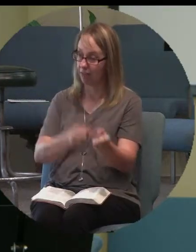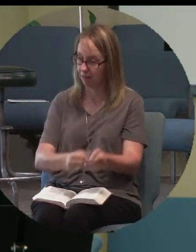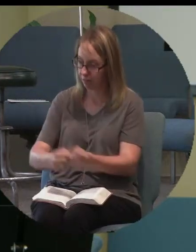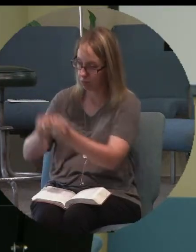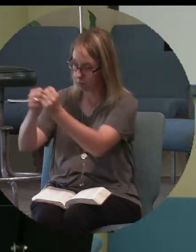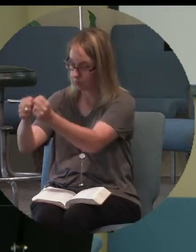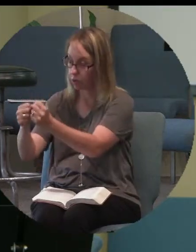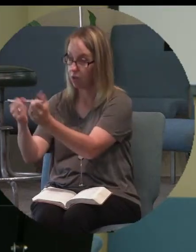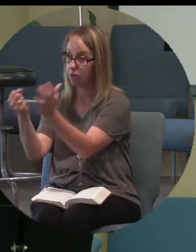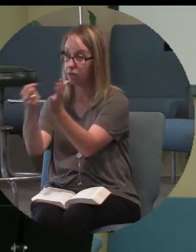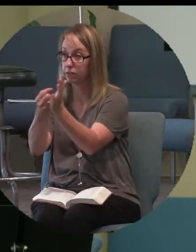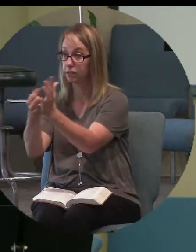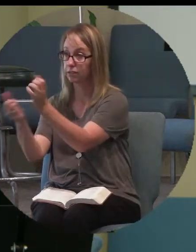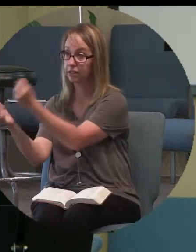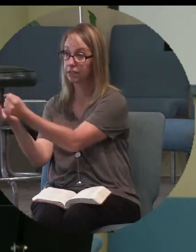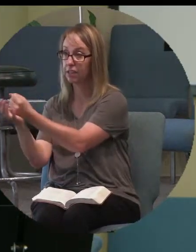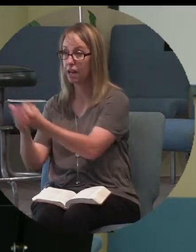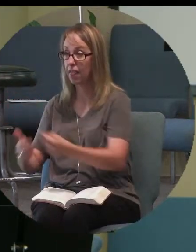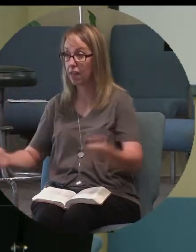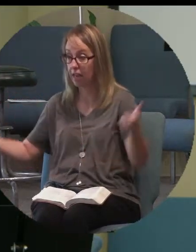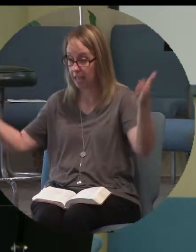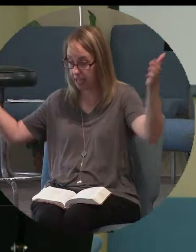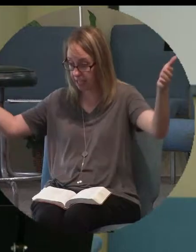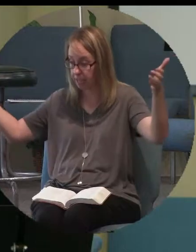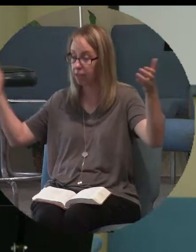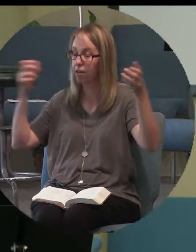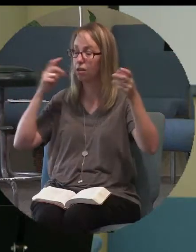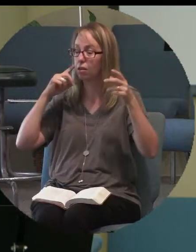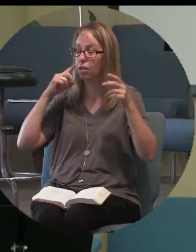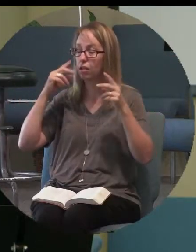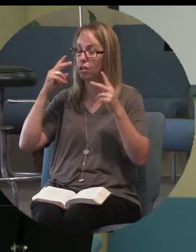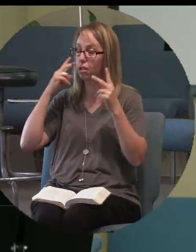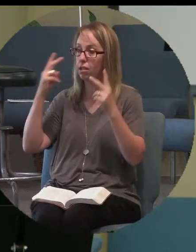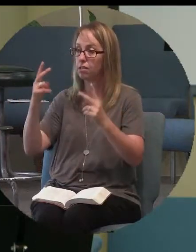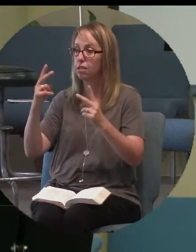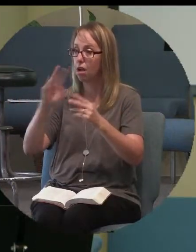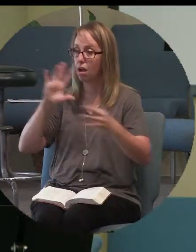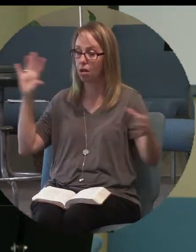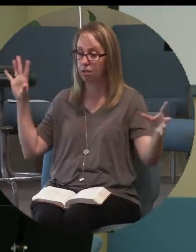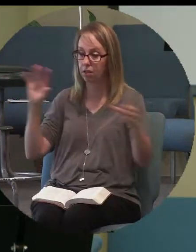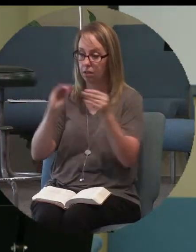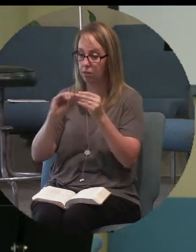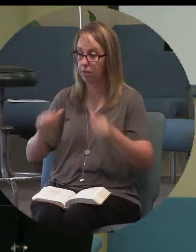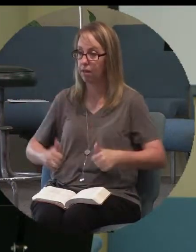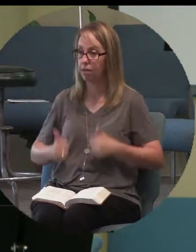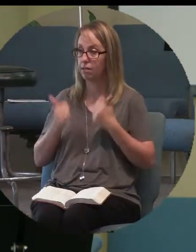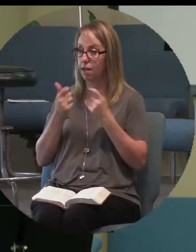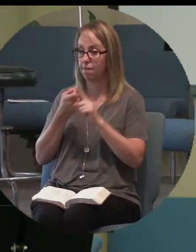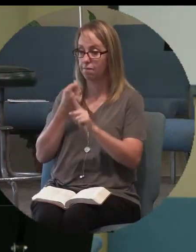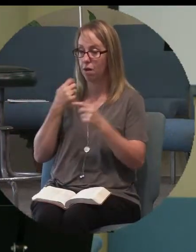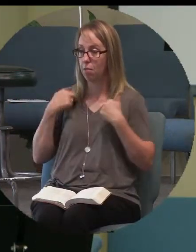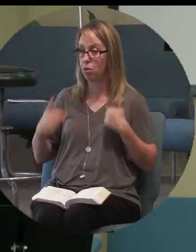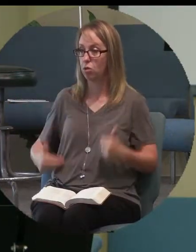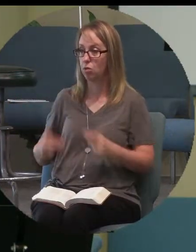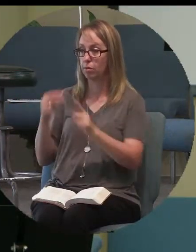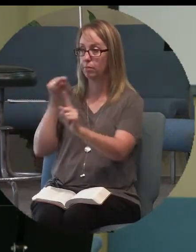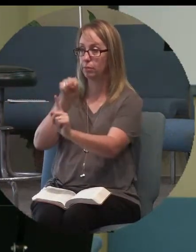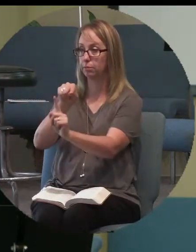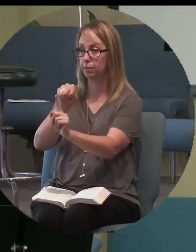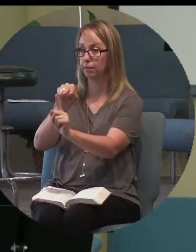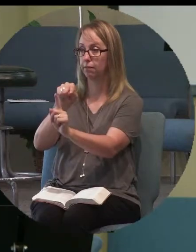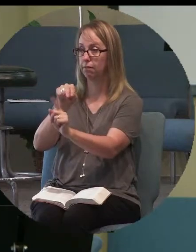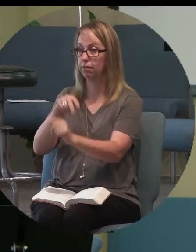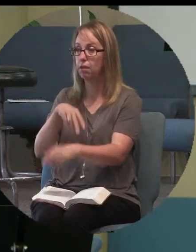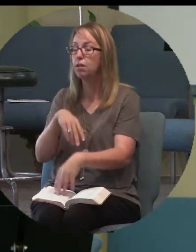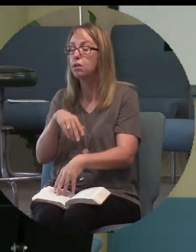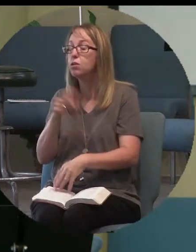he saw basically the cross of life from humanity's standpoint, from humanity's point of view. So what I want to